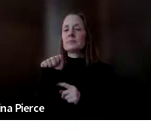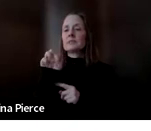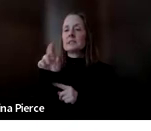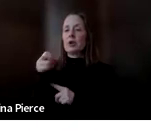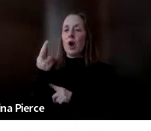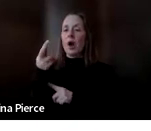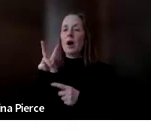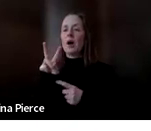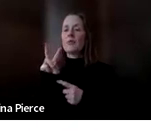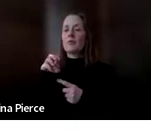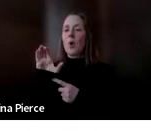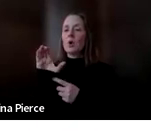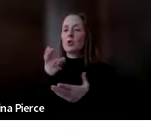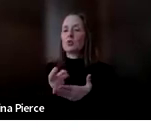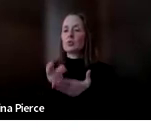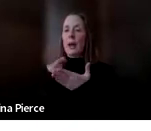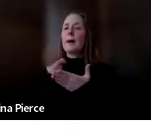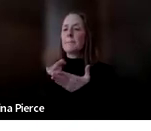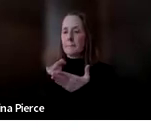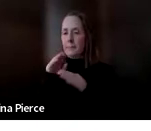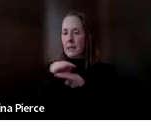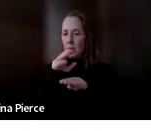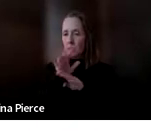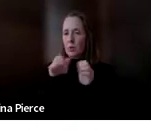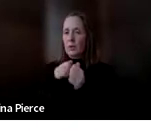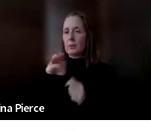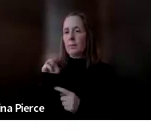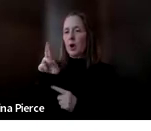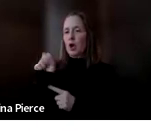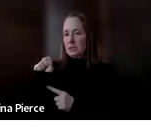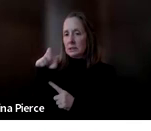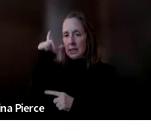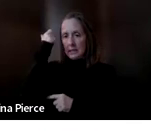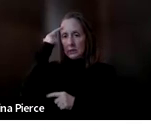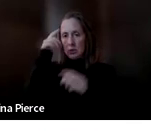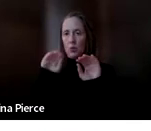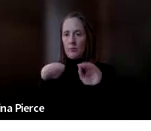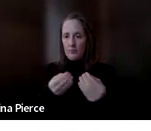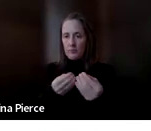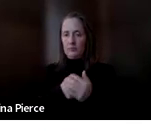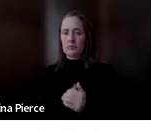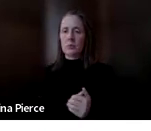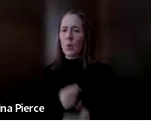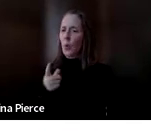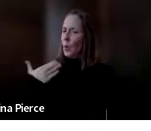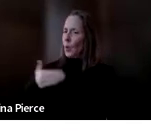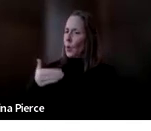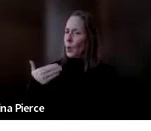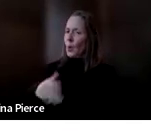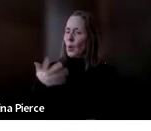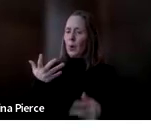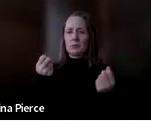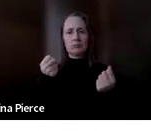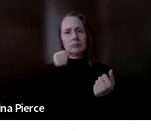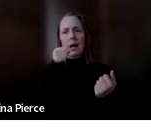Rehabilitation Counselor with MRS, the Lansing District Office. Oh, usually I'm not used to this much interaction.